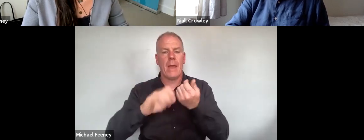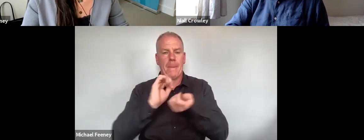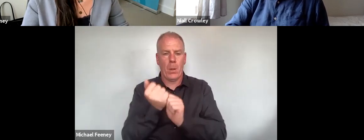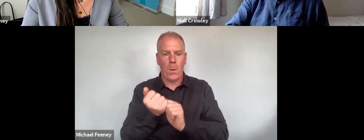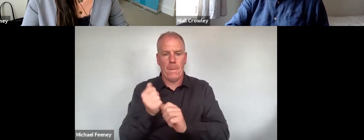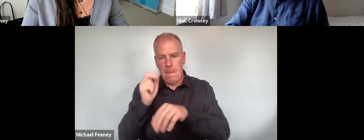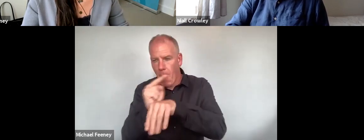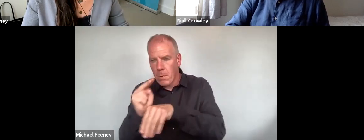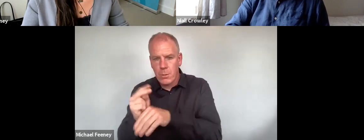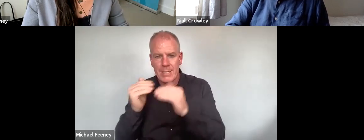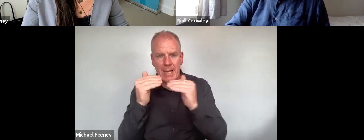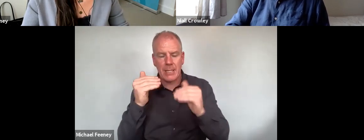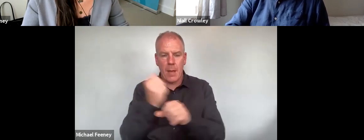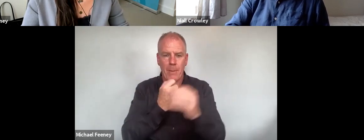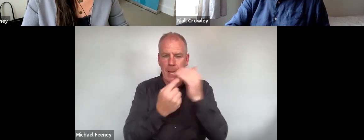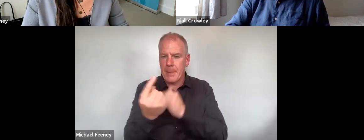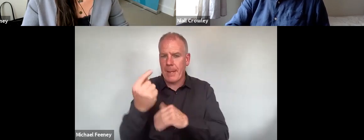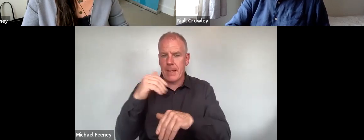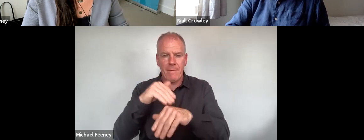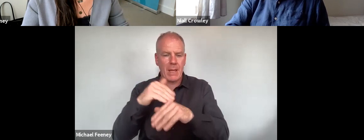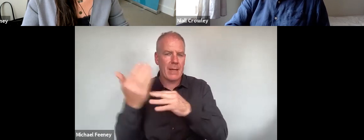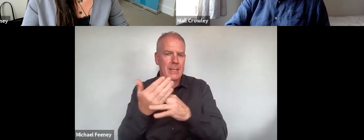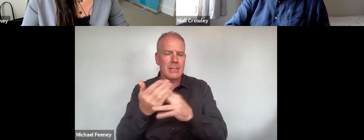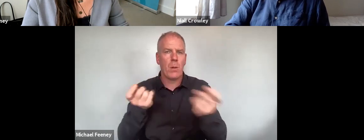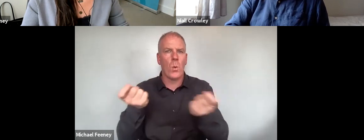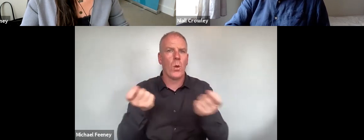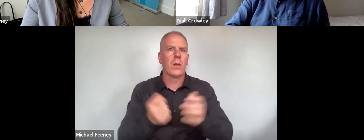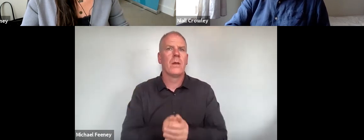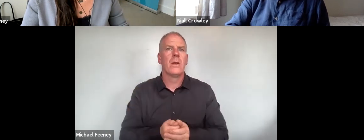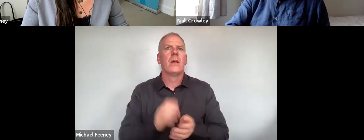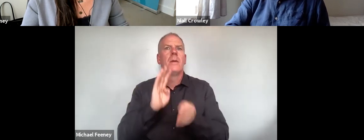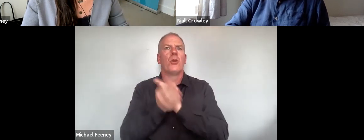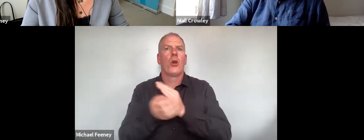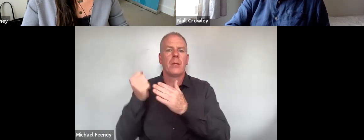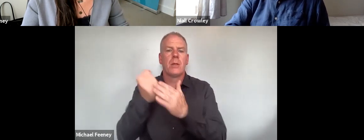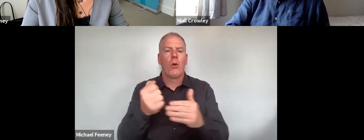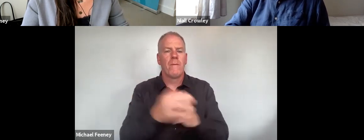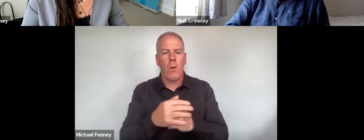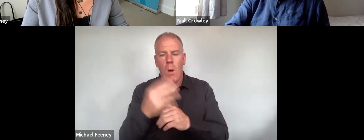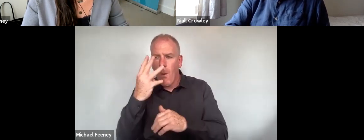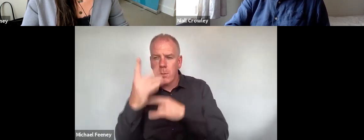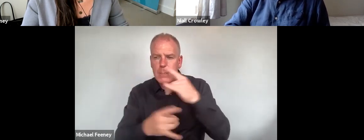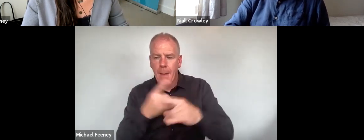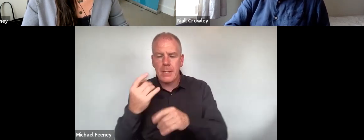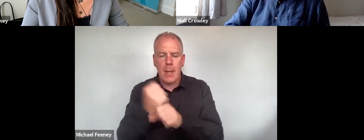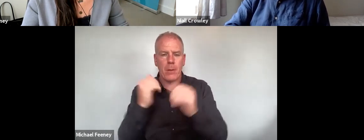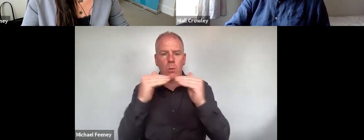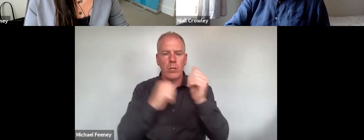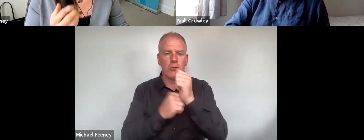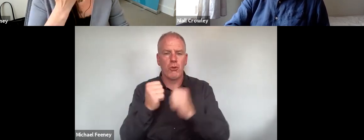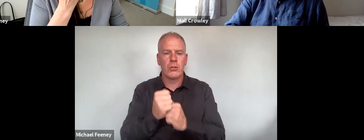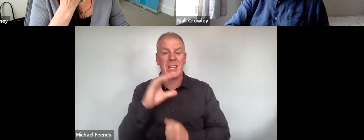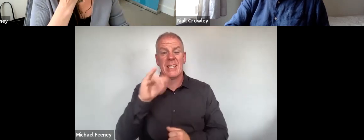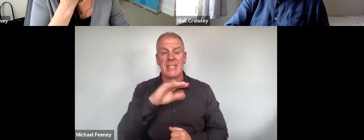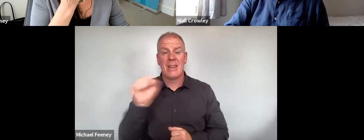standards for their independent effective and accessible operation. acting as a supportive watchdog on the equality architecture. This civil